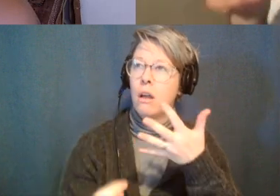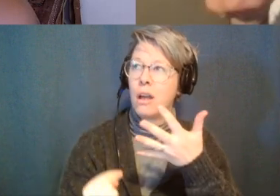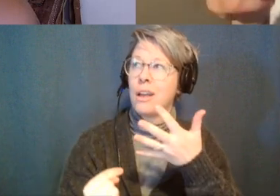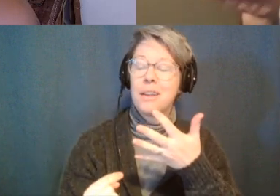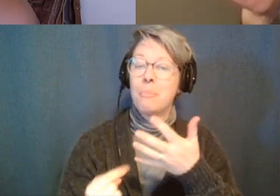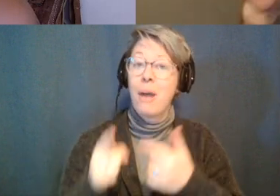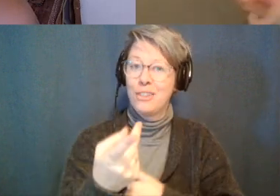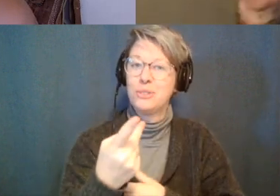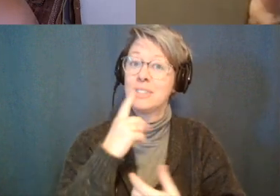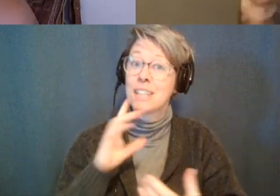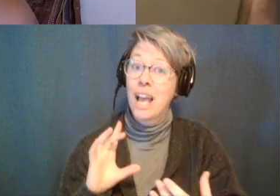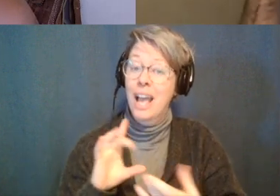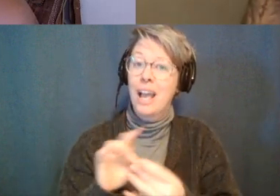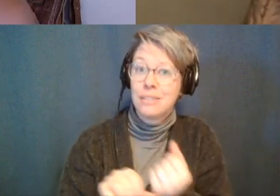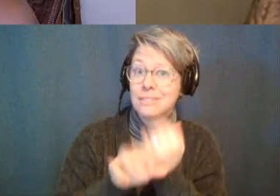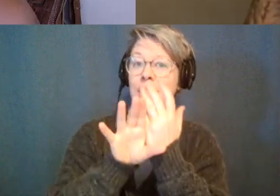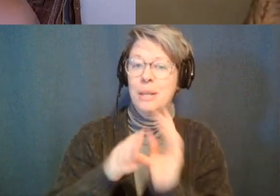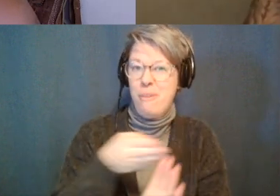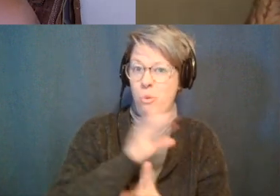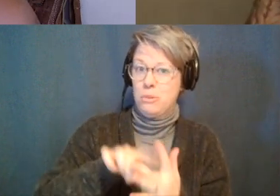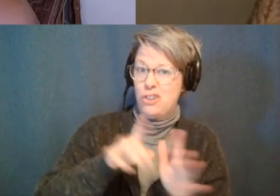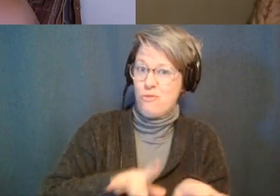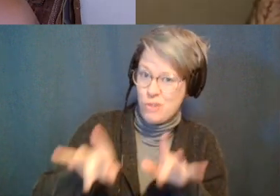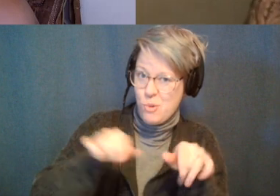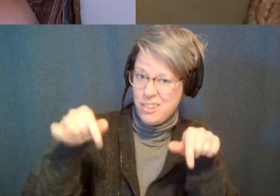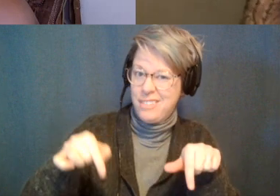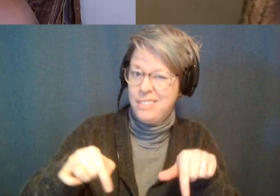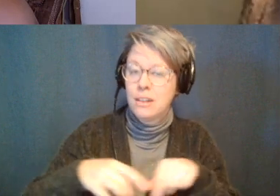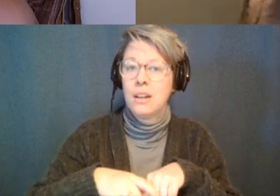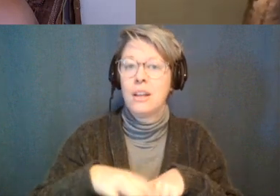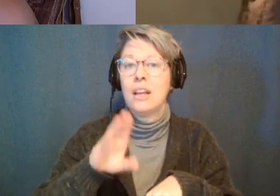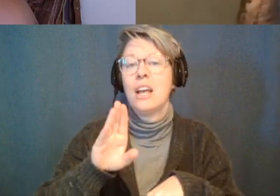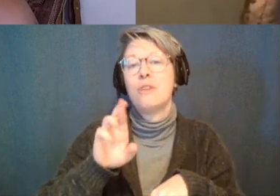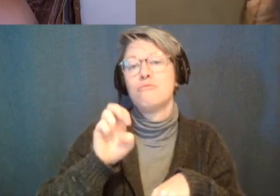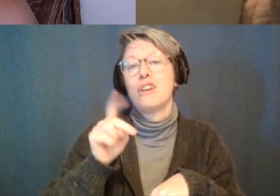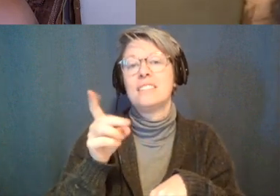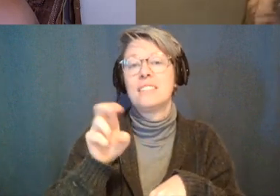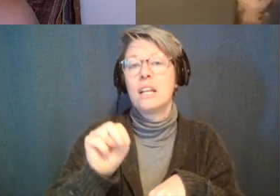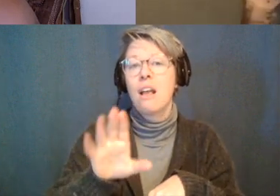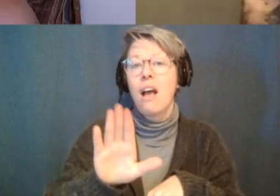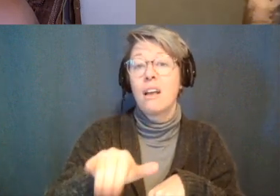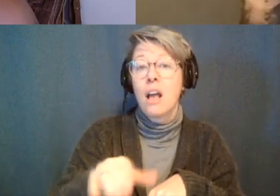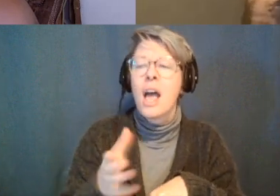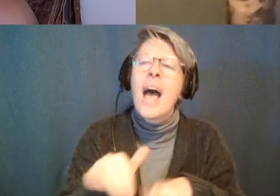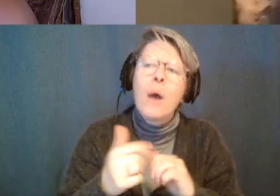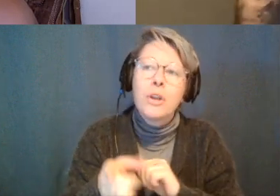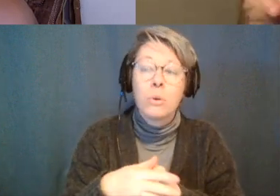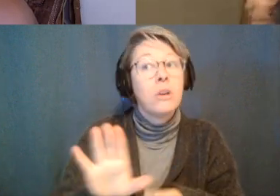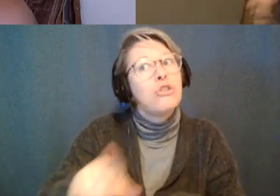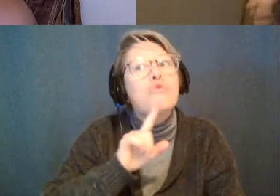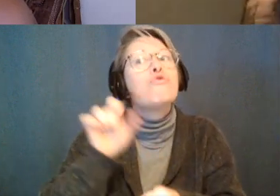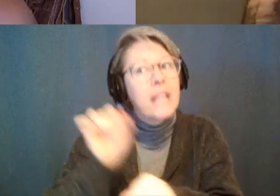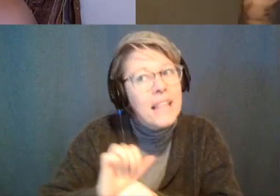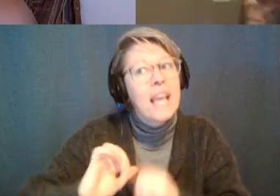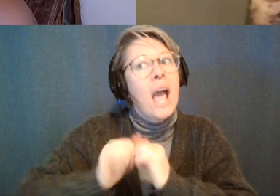first connected sort of before we recorded um brendan was like oh how are you like how are you really though because you know